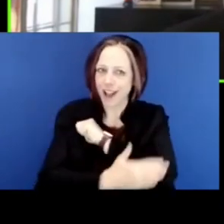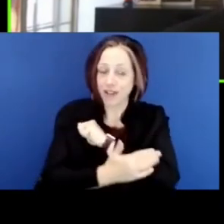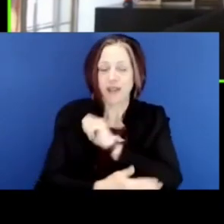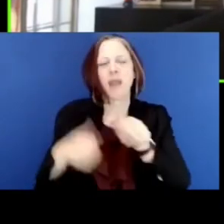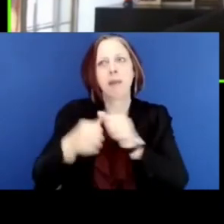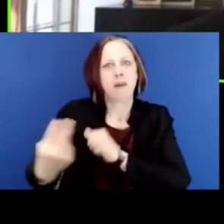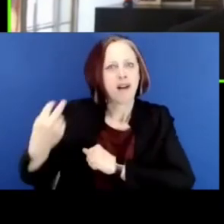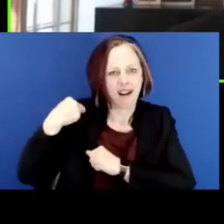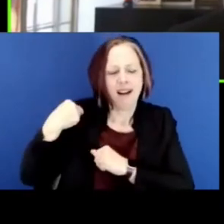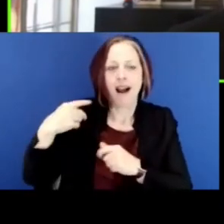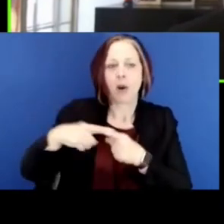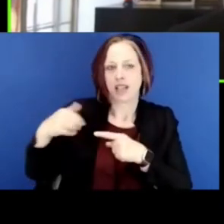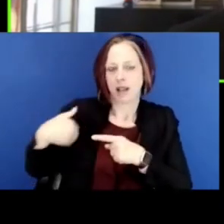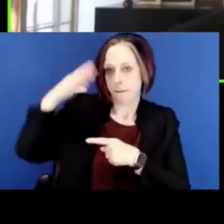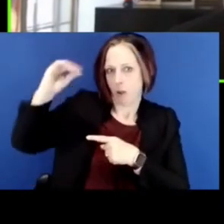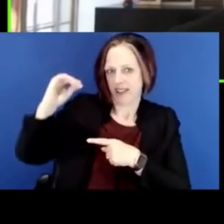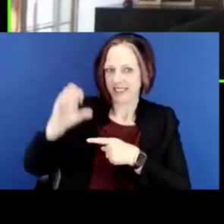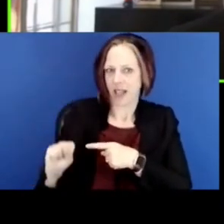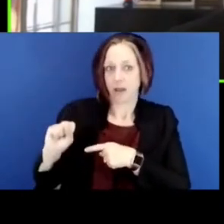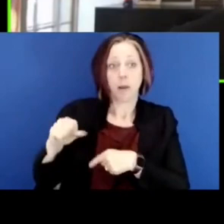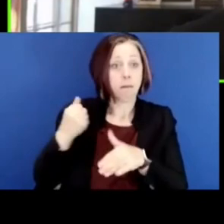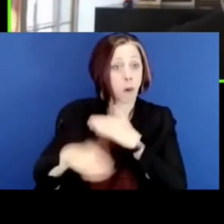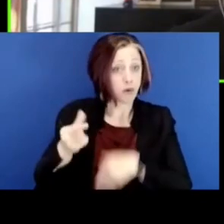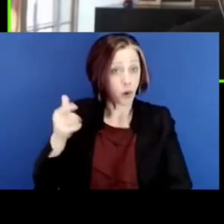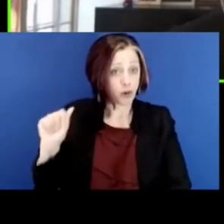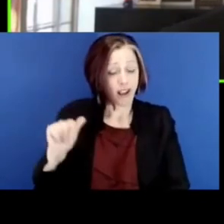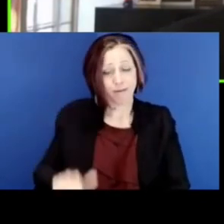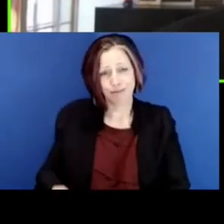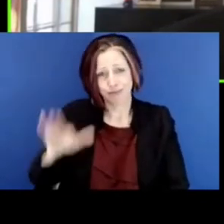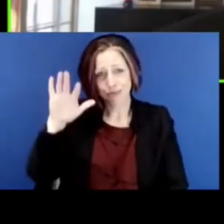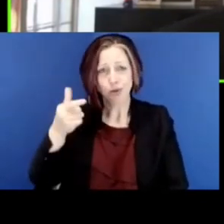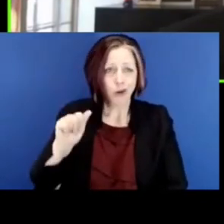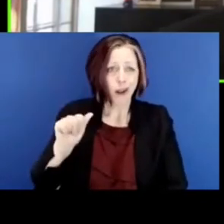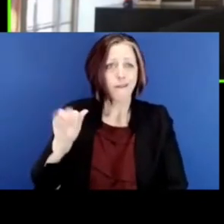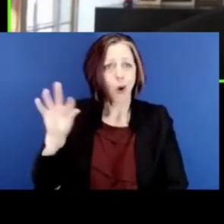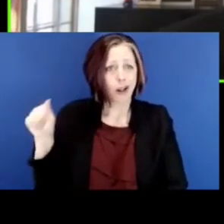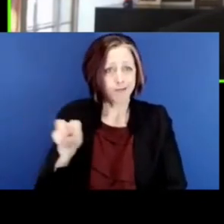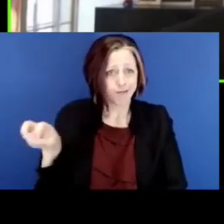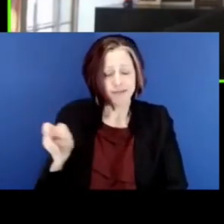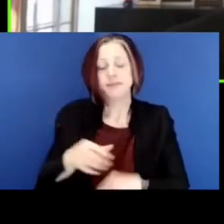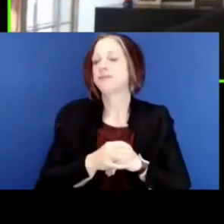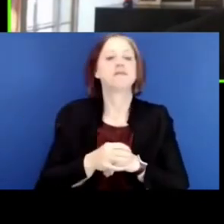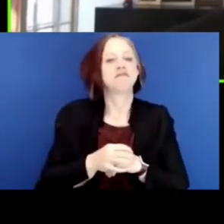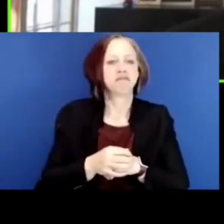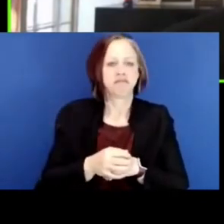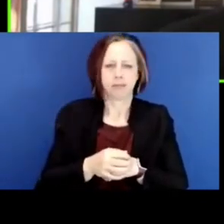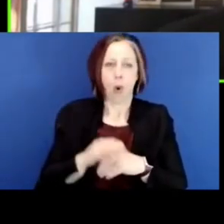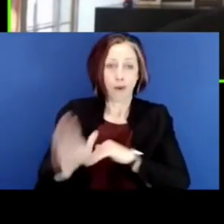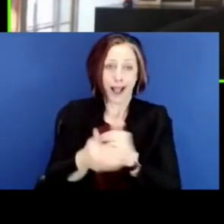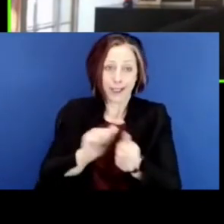in the south of the United States, born in Georgia, living in Georgia and Florida. It didn't change overnight.